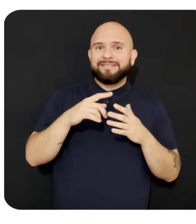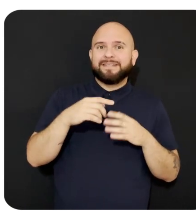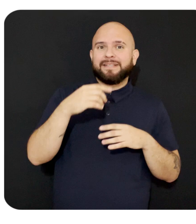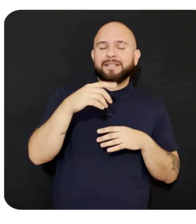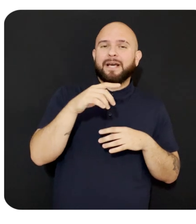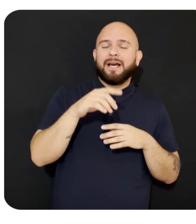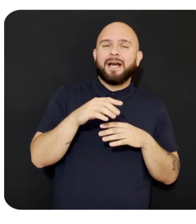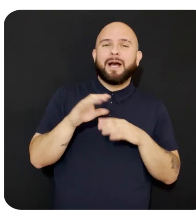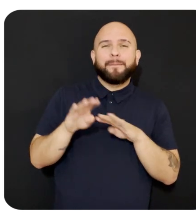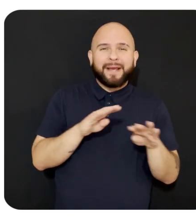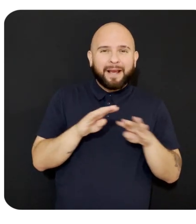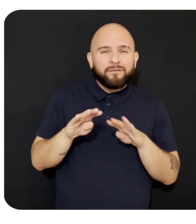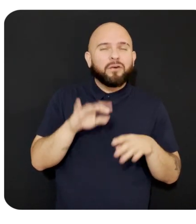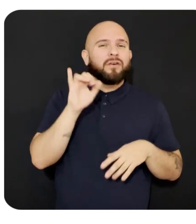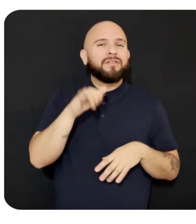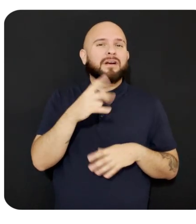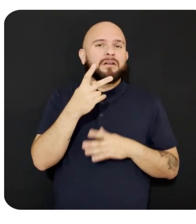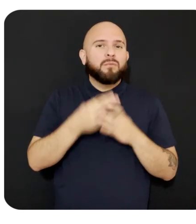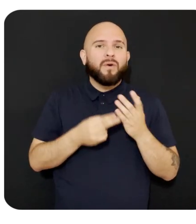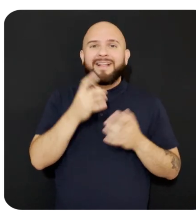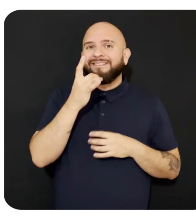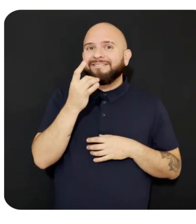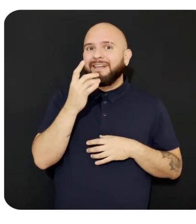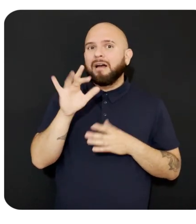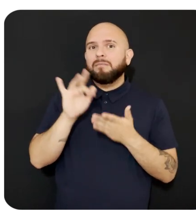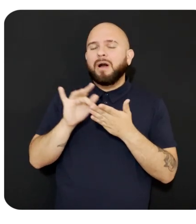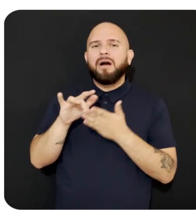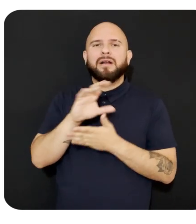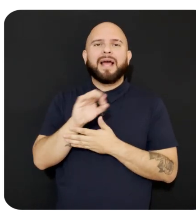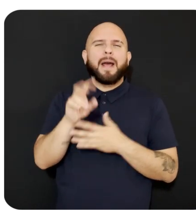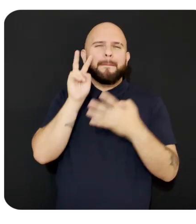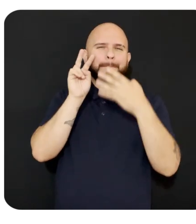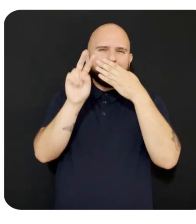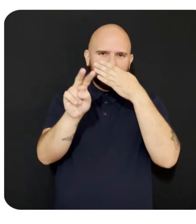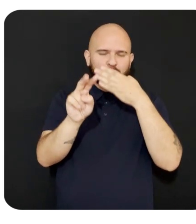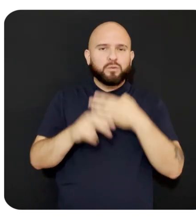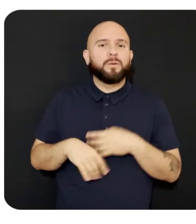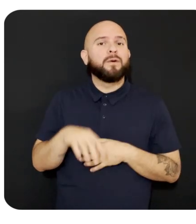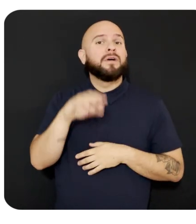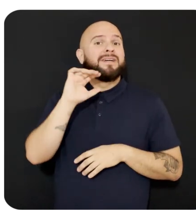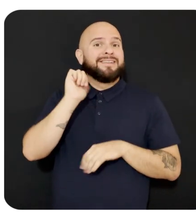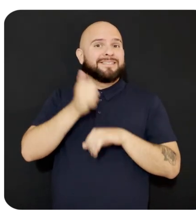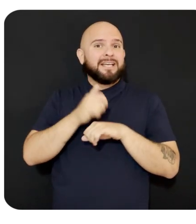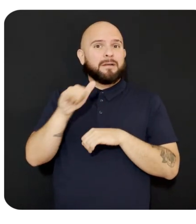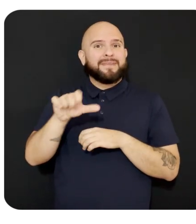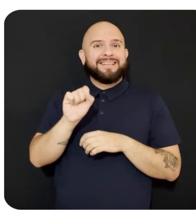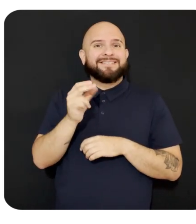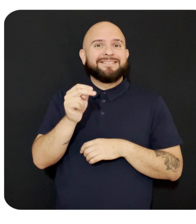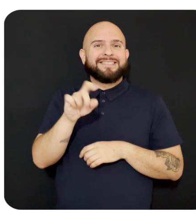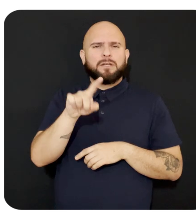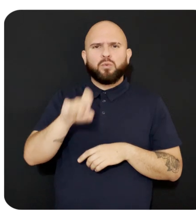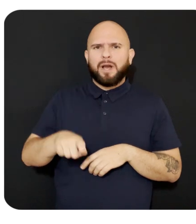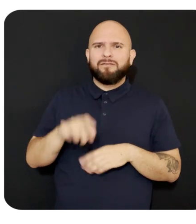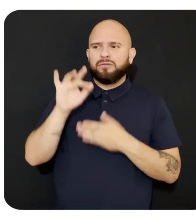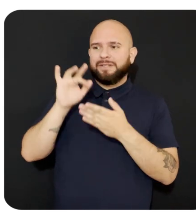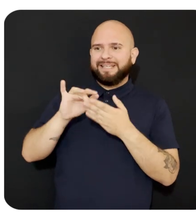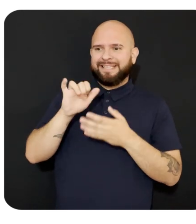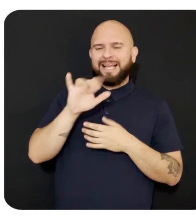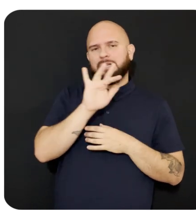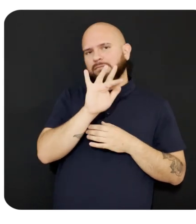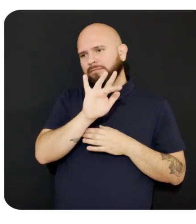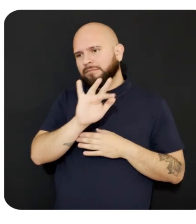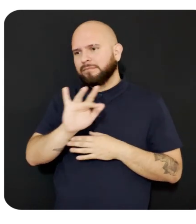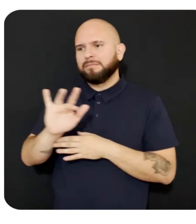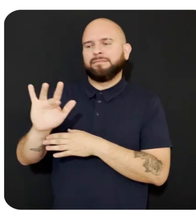export both the light button and the pass-through layer. To set up the scene, you will need to choose the button you want to use and drag the pass-through layer